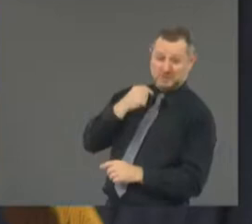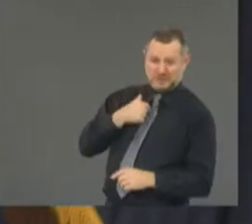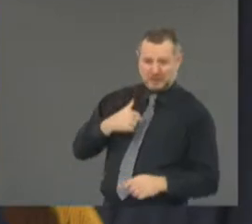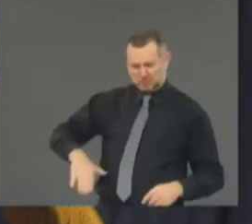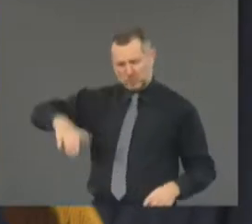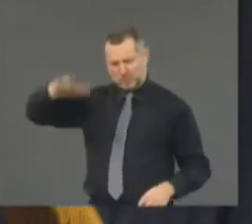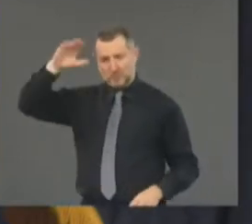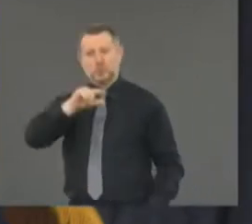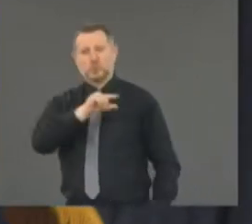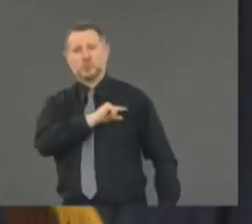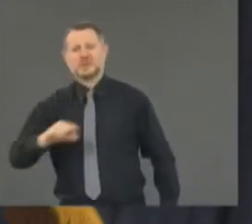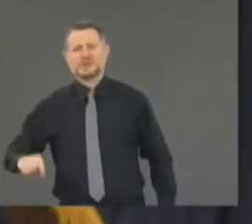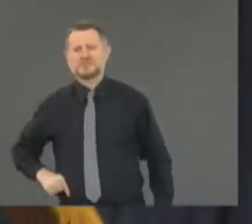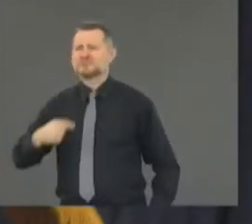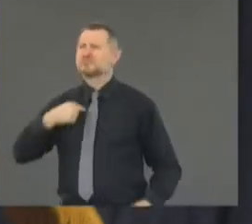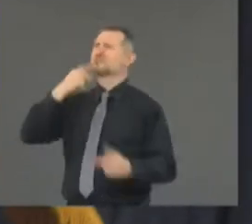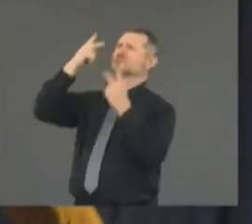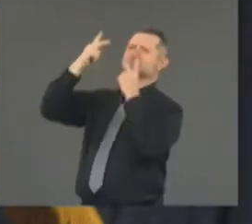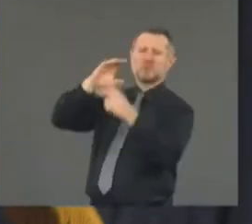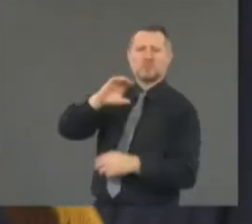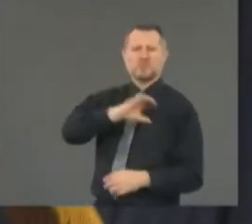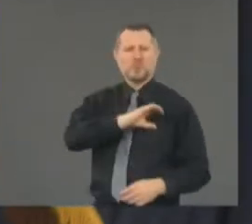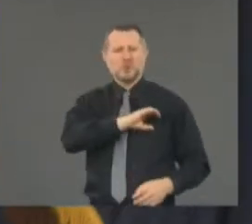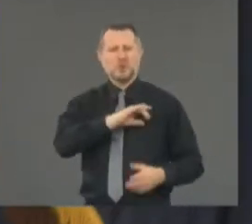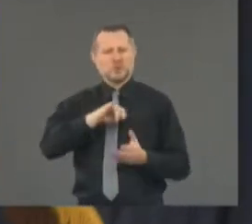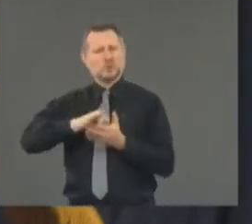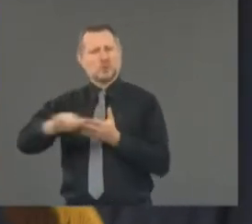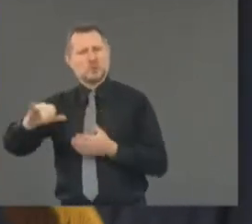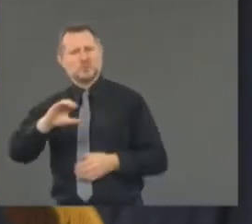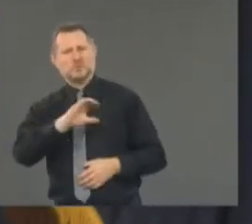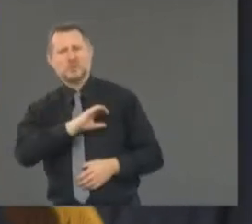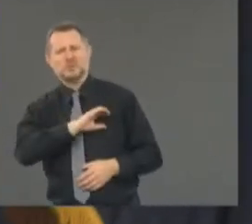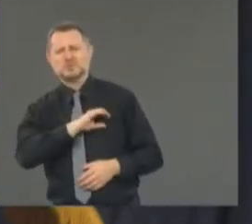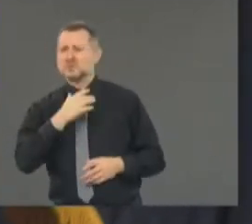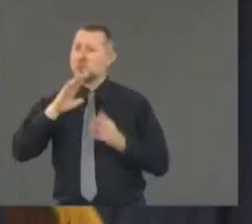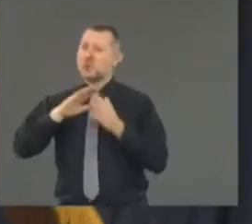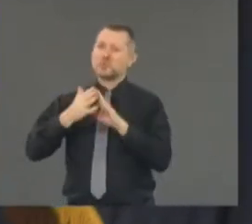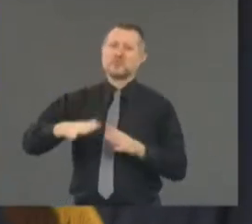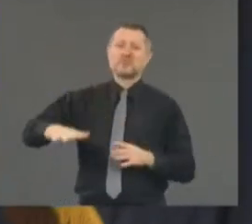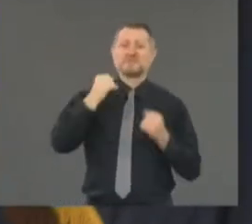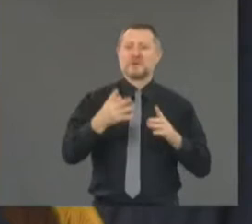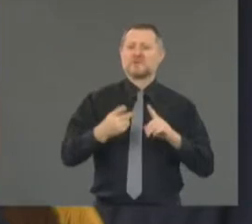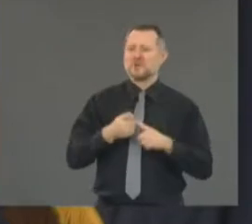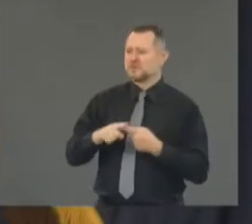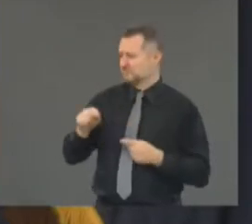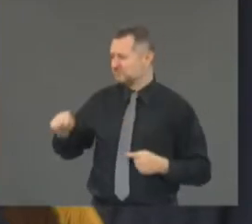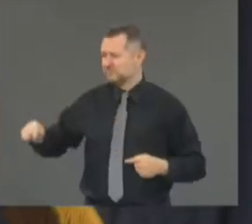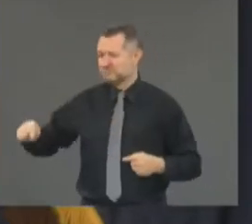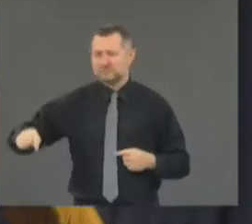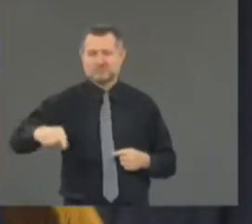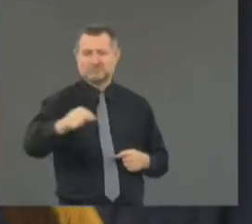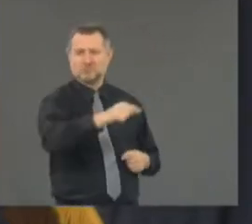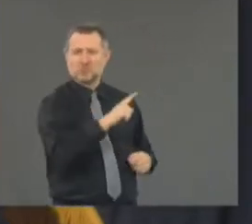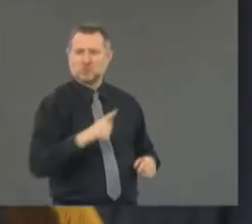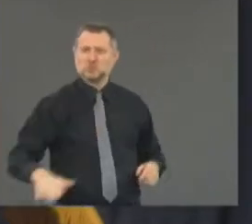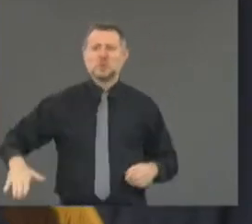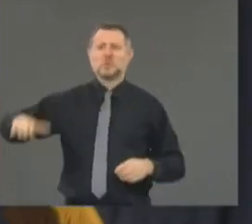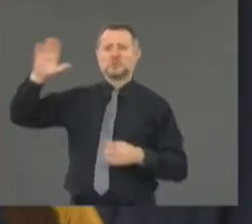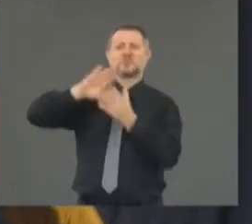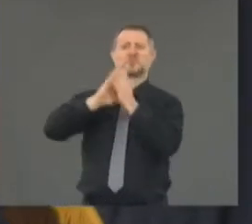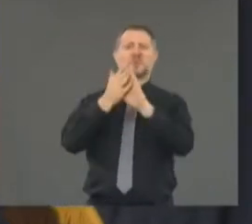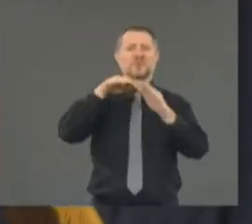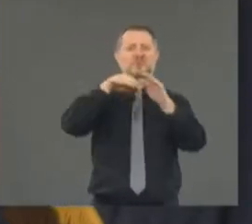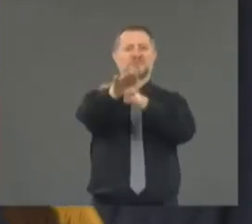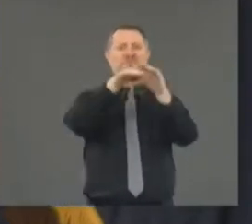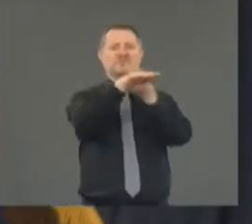NYPD. You know, my neighborhood, uh, a lot of my friends, uh, became, uh, police officers in New York City.